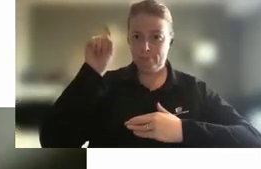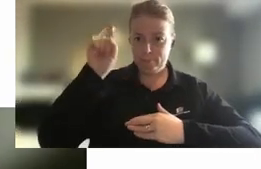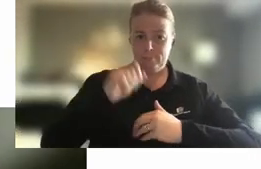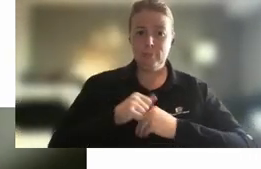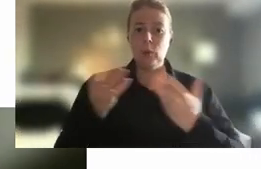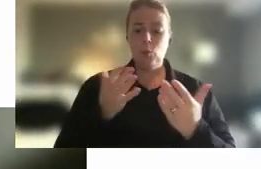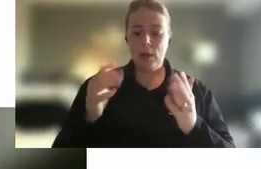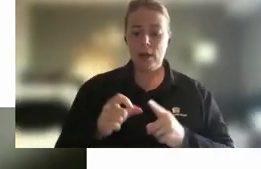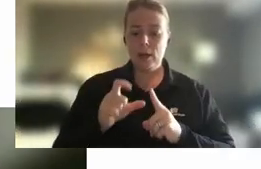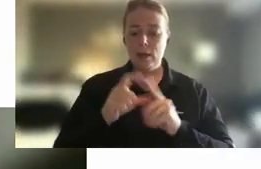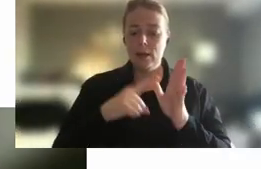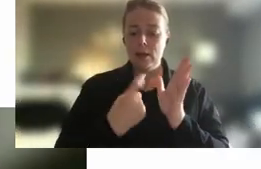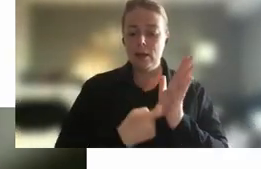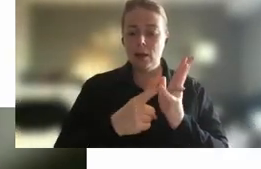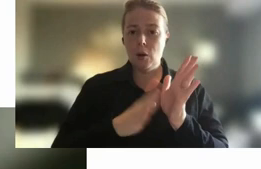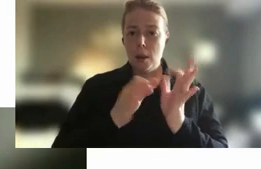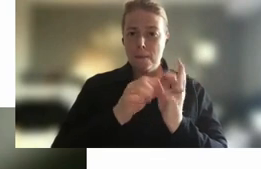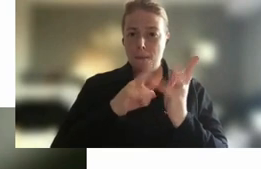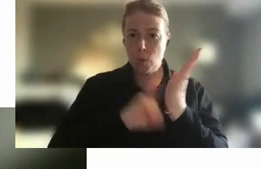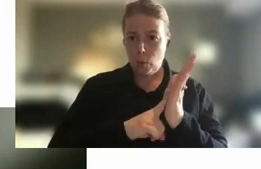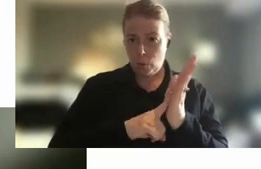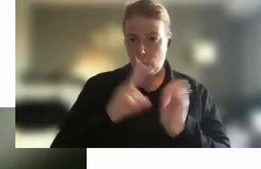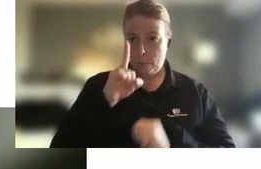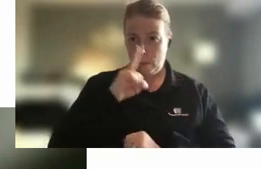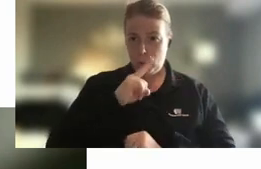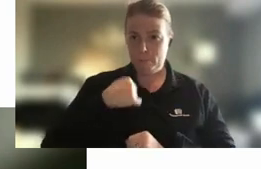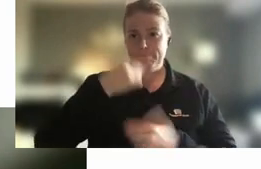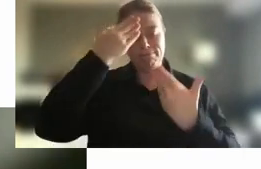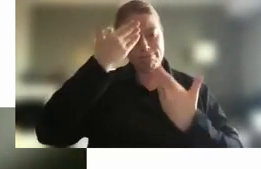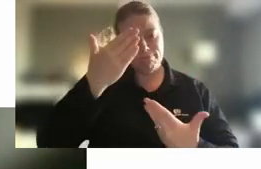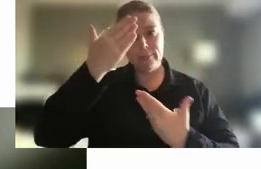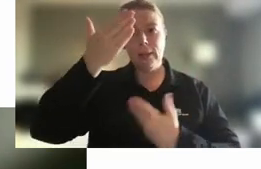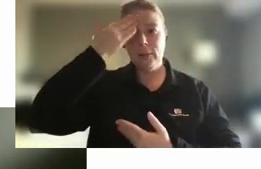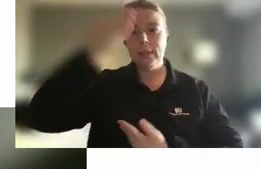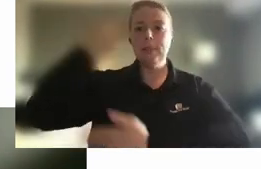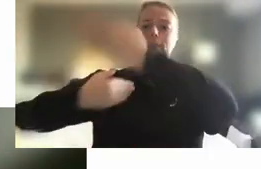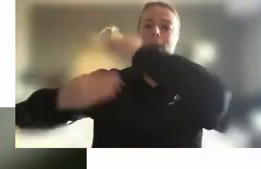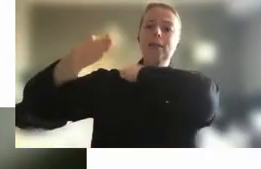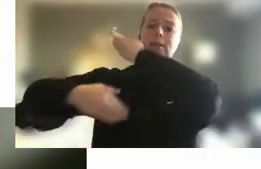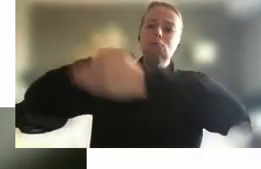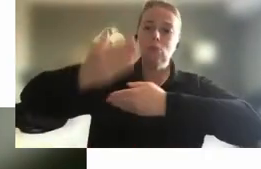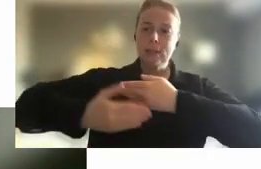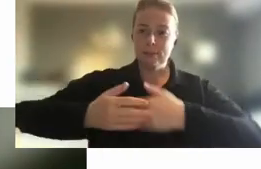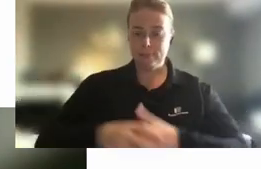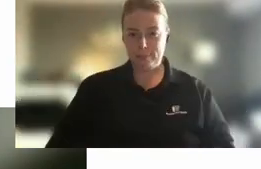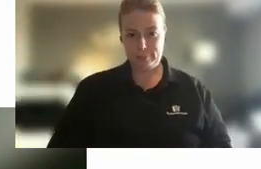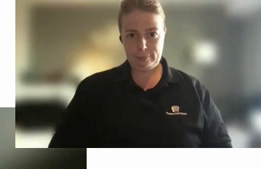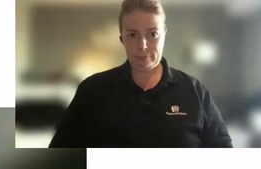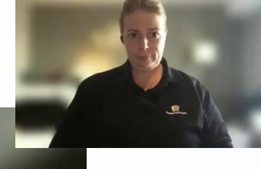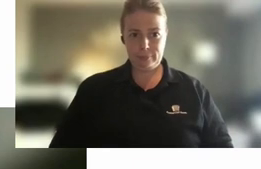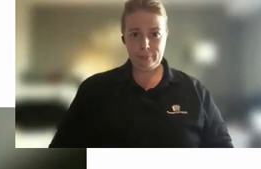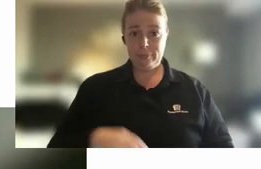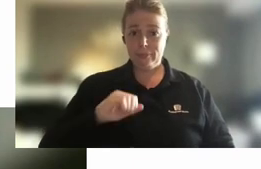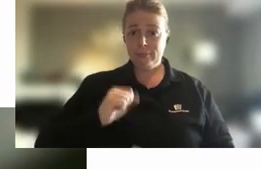Durrumbu people, and pay my respects to their elders, past and present. I would like to extend that